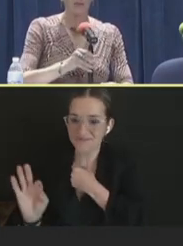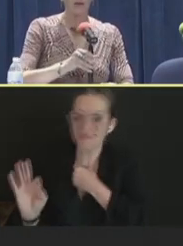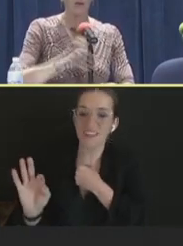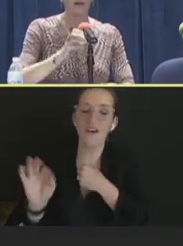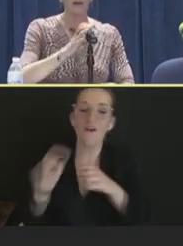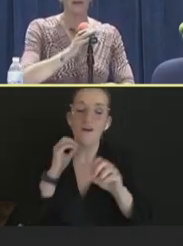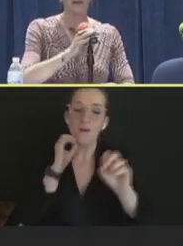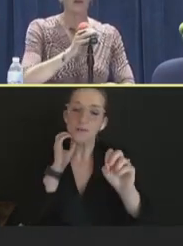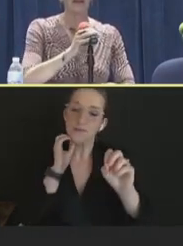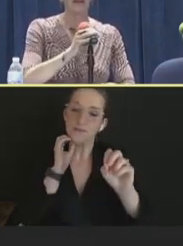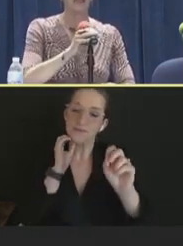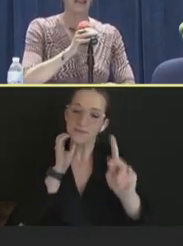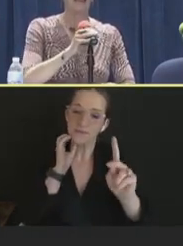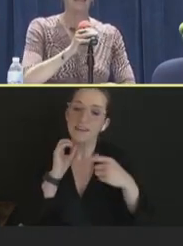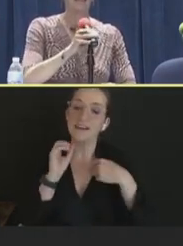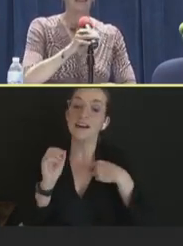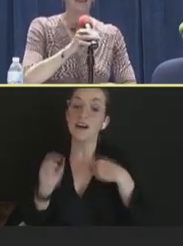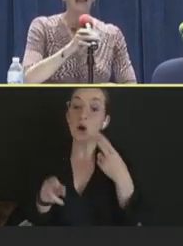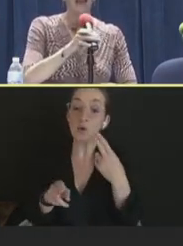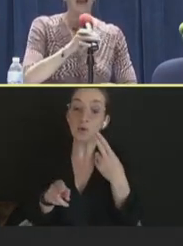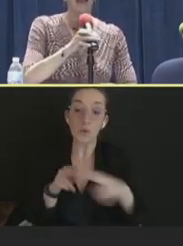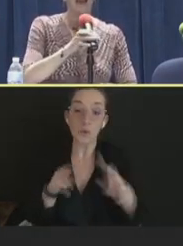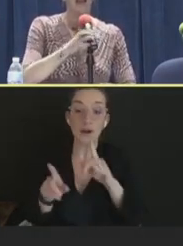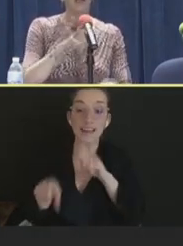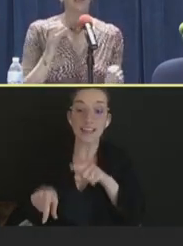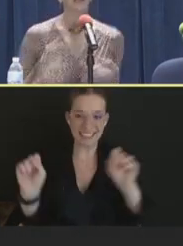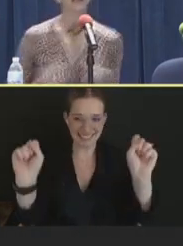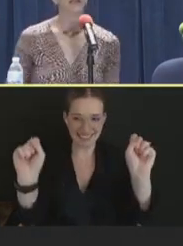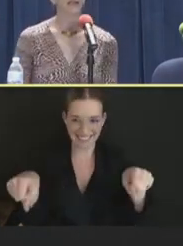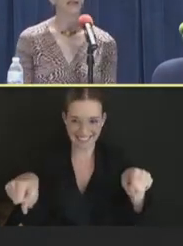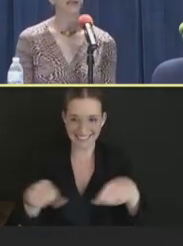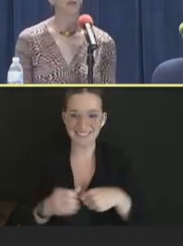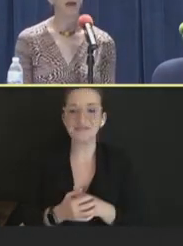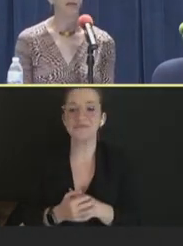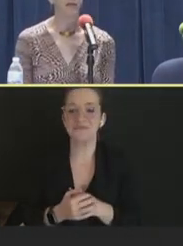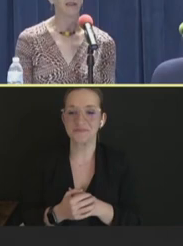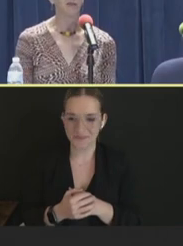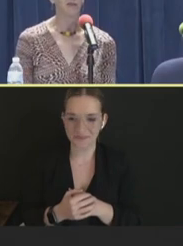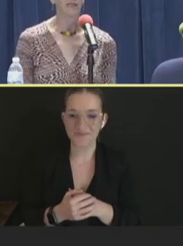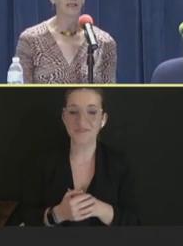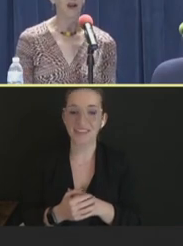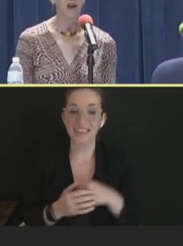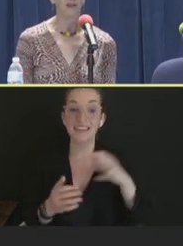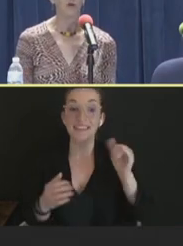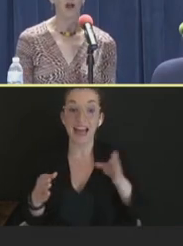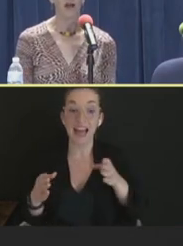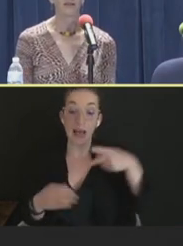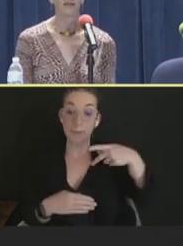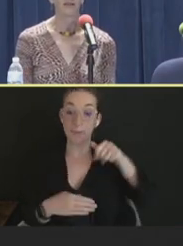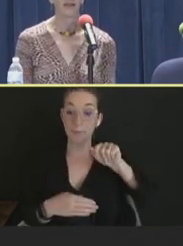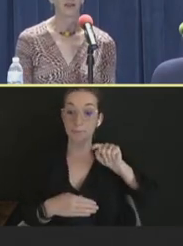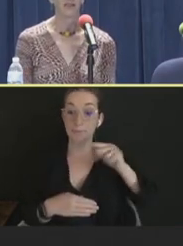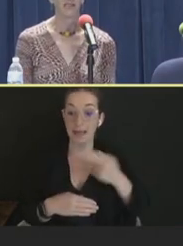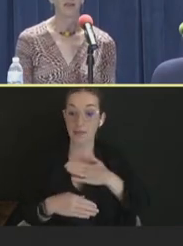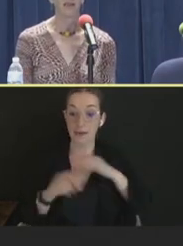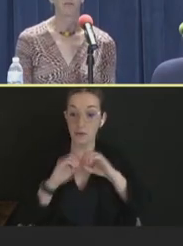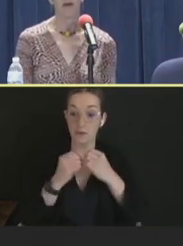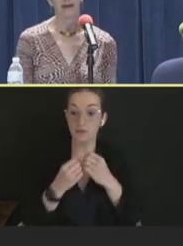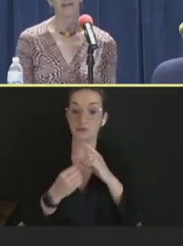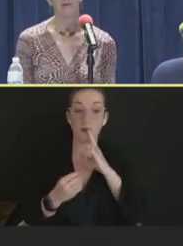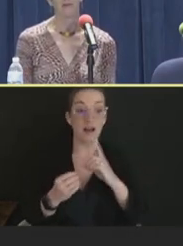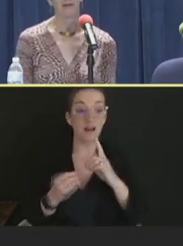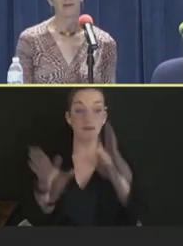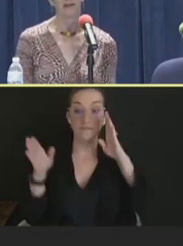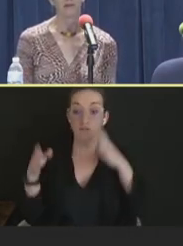So, the quick answer is yes. And actually, the, you know, PATH really is focusing on low-cost technologies because our